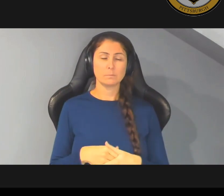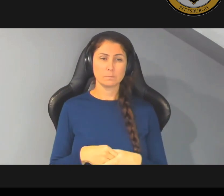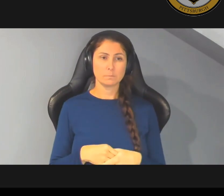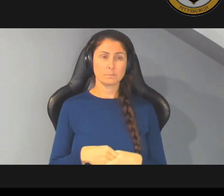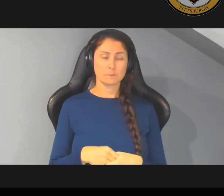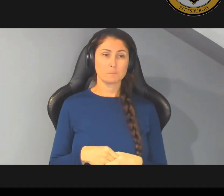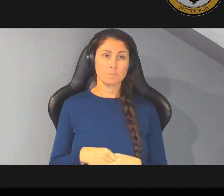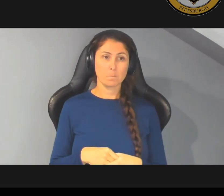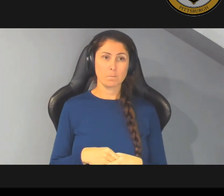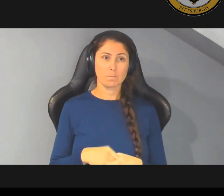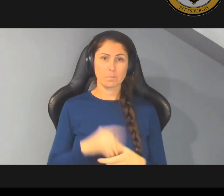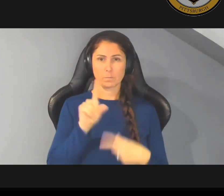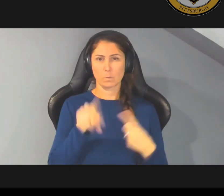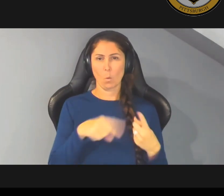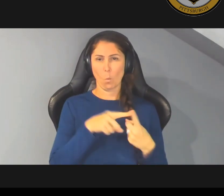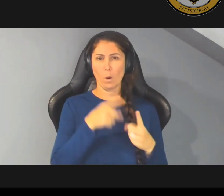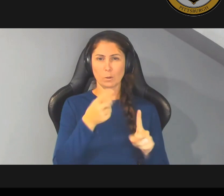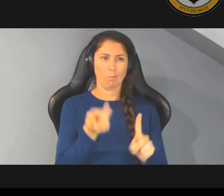when you look at it that way